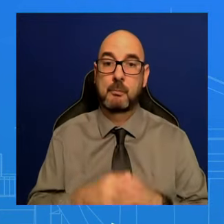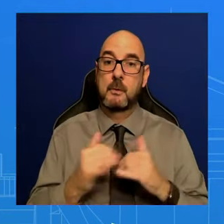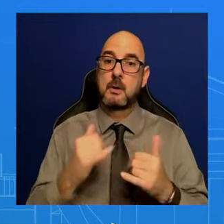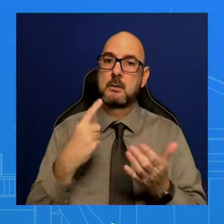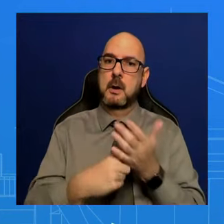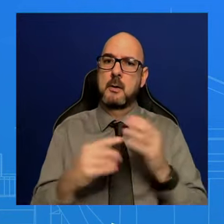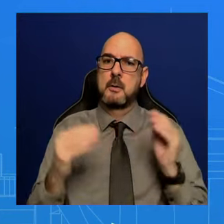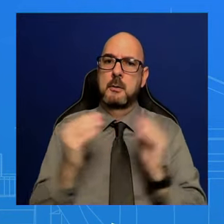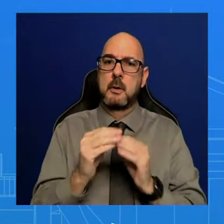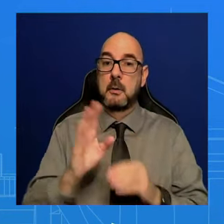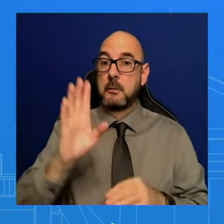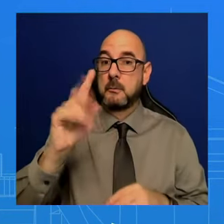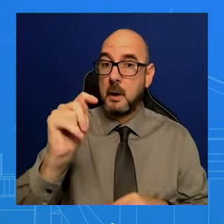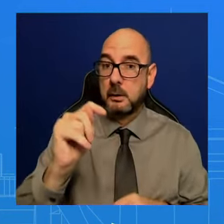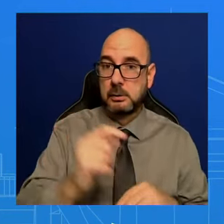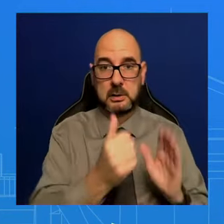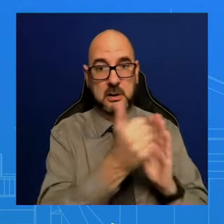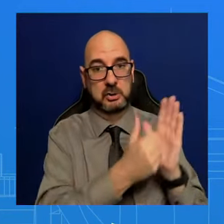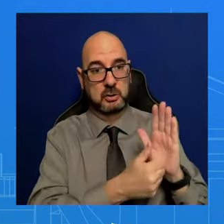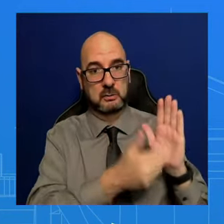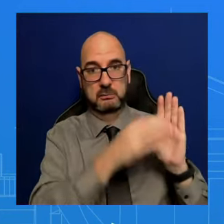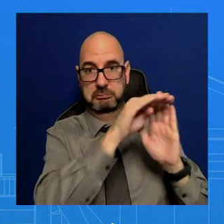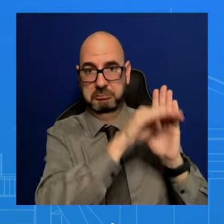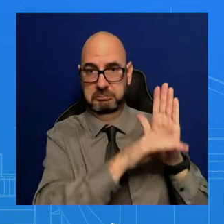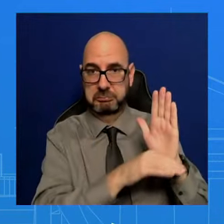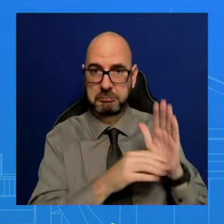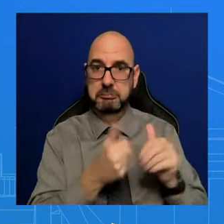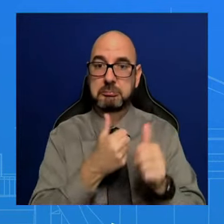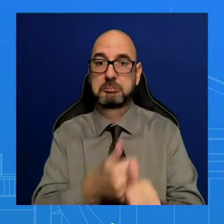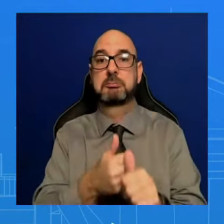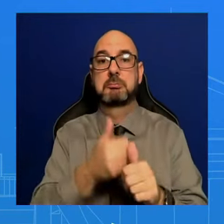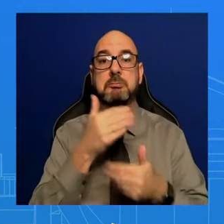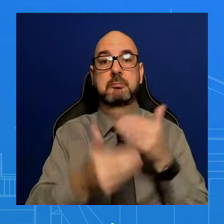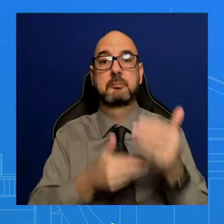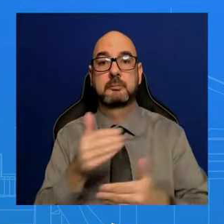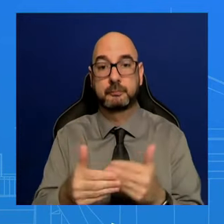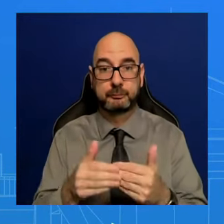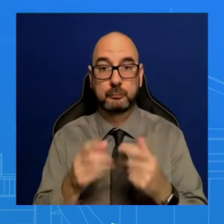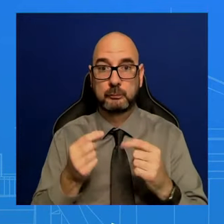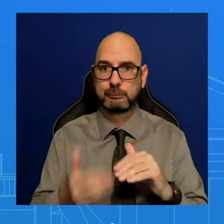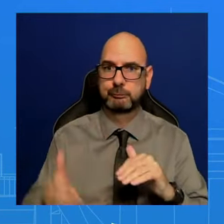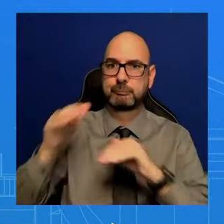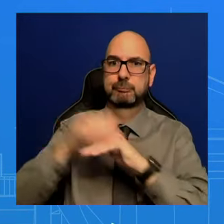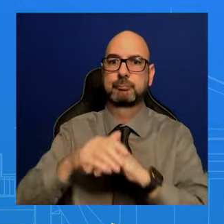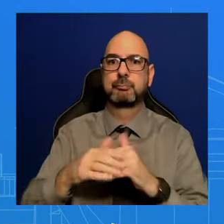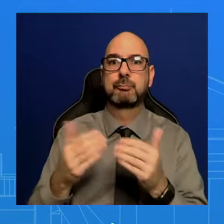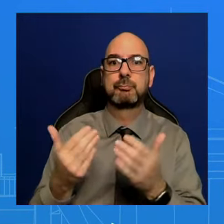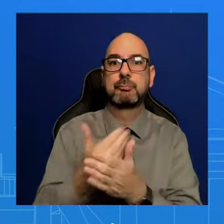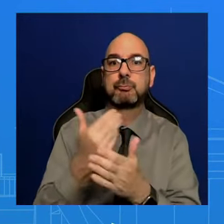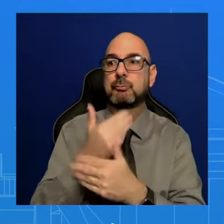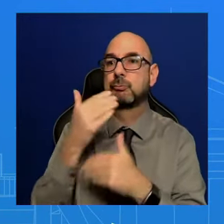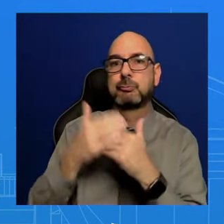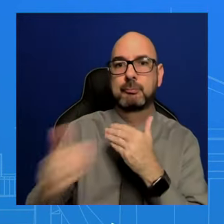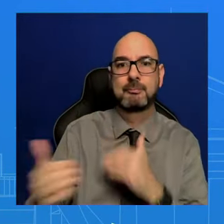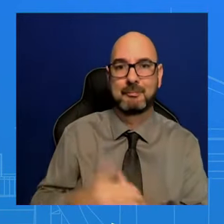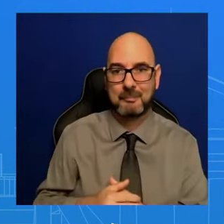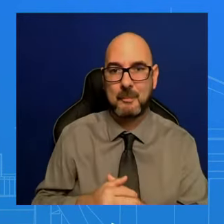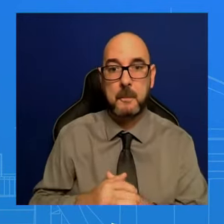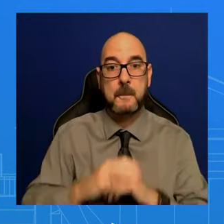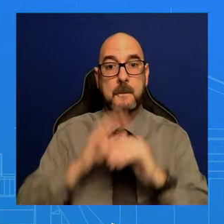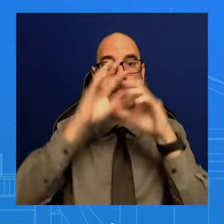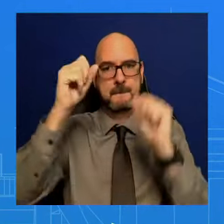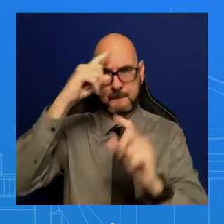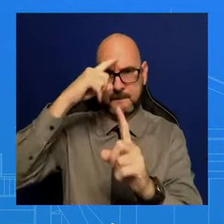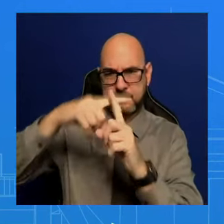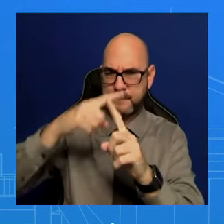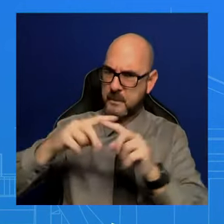build on the progress that we've made over the last three years. The president has always been an optimistic person, as you all know, and even in the face